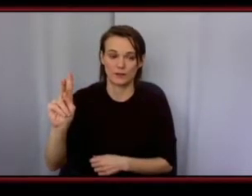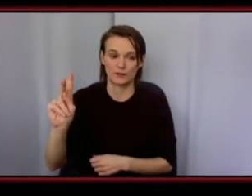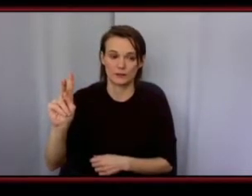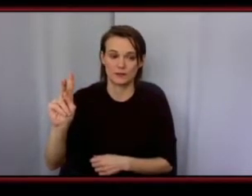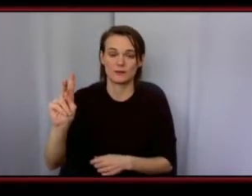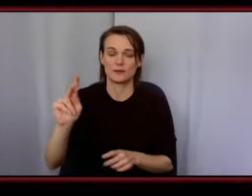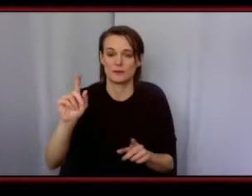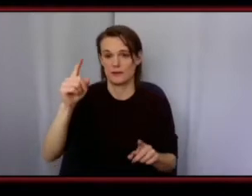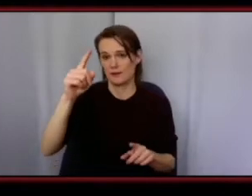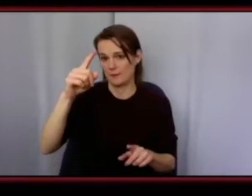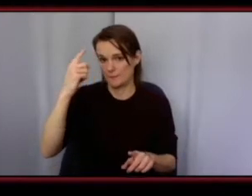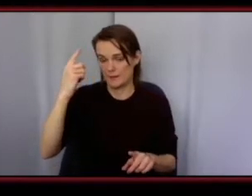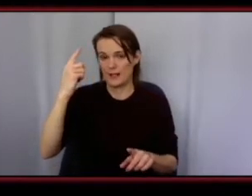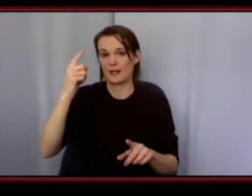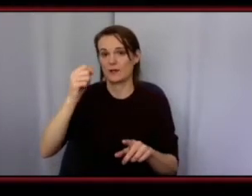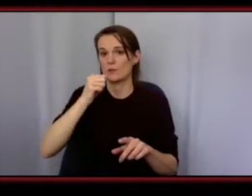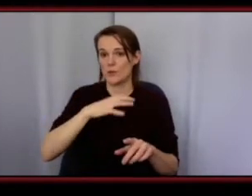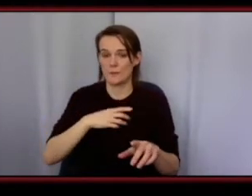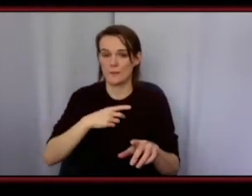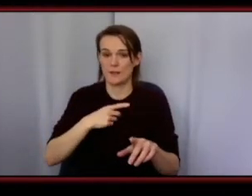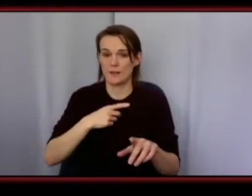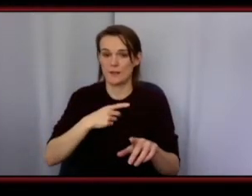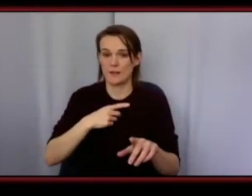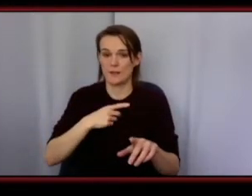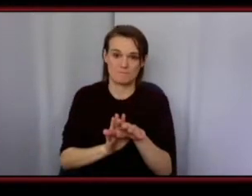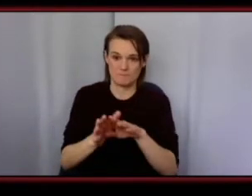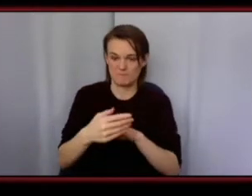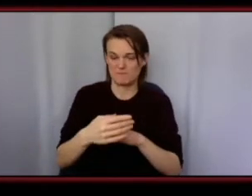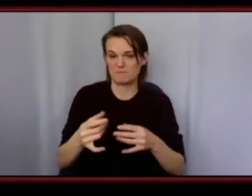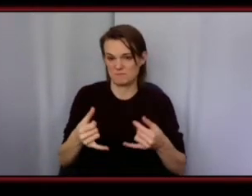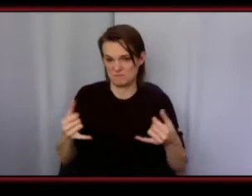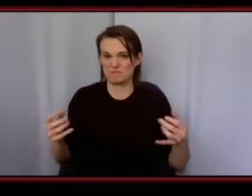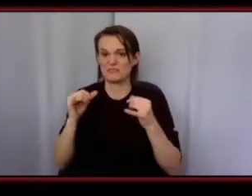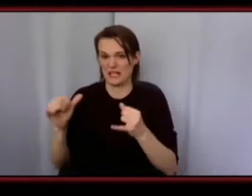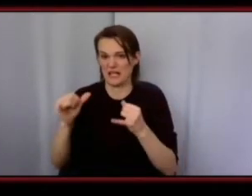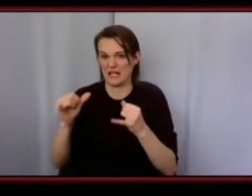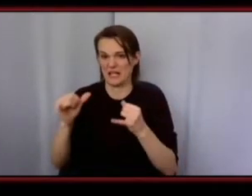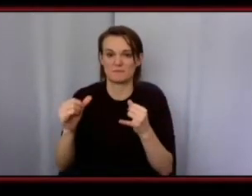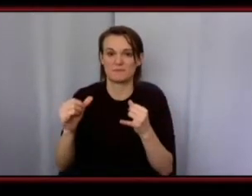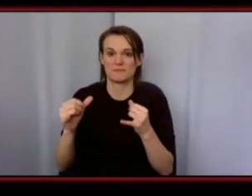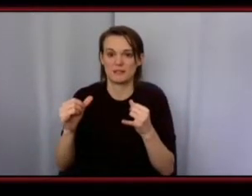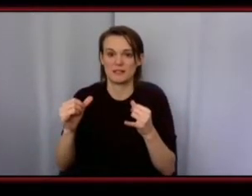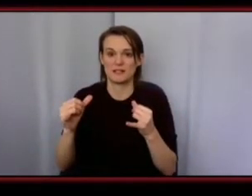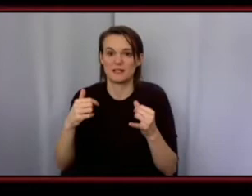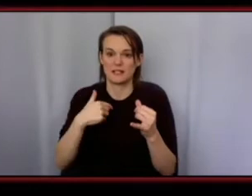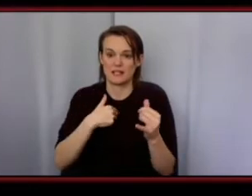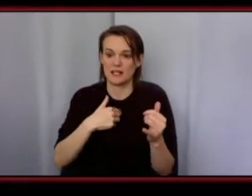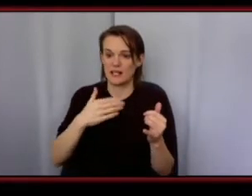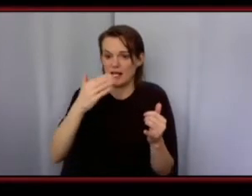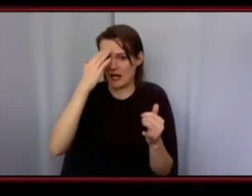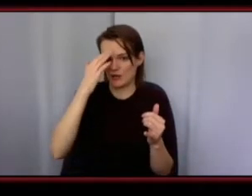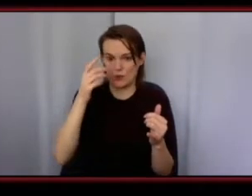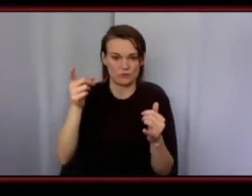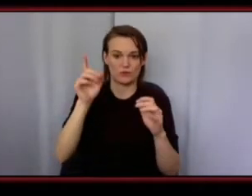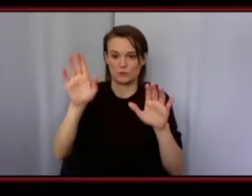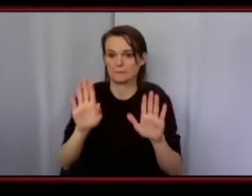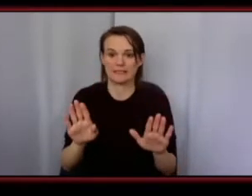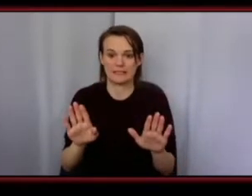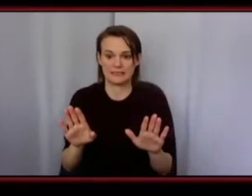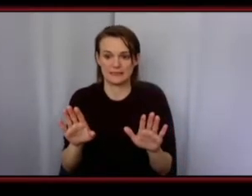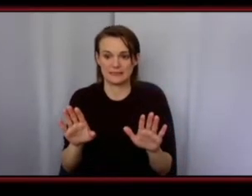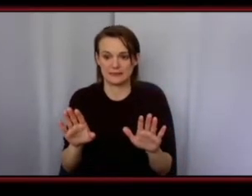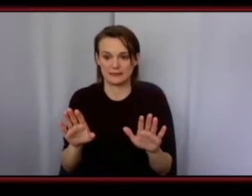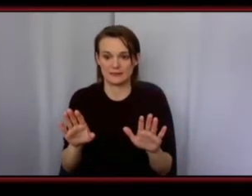a black jamaican descent lady and i just knew that she was amazing i knew that